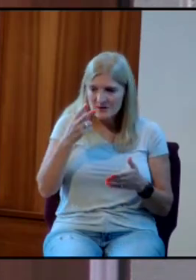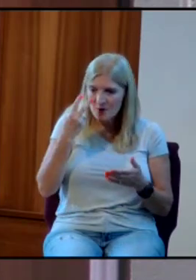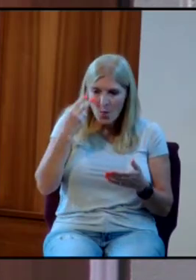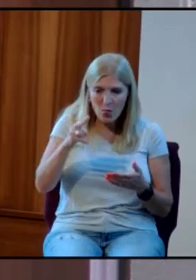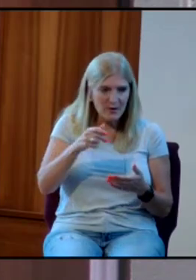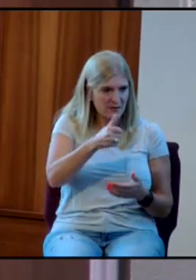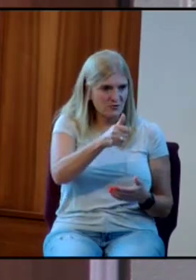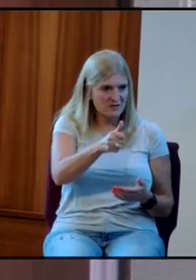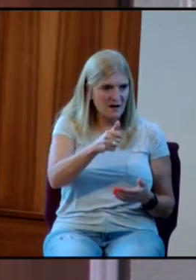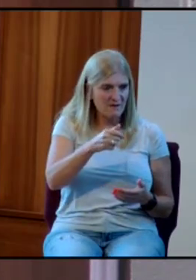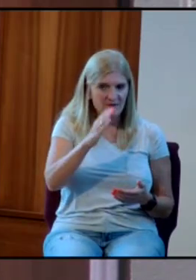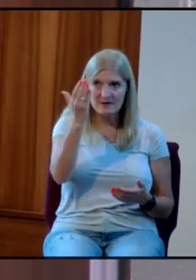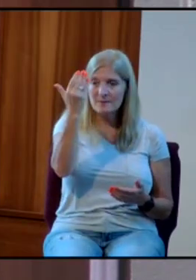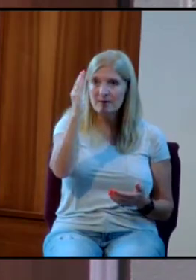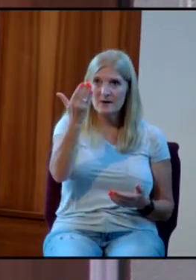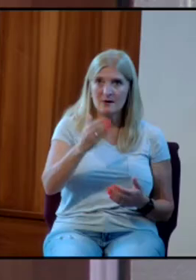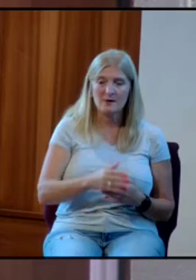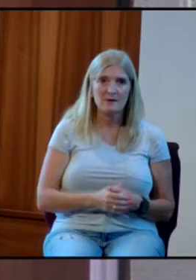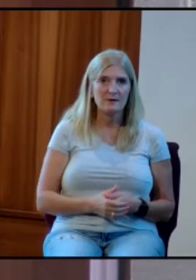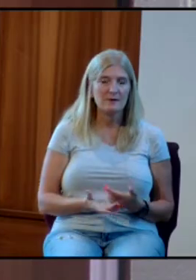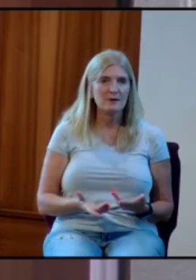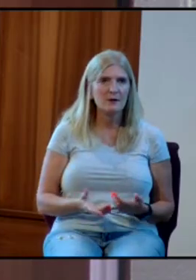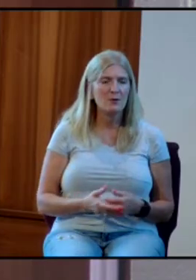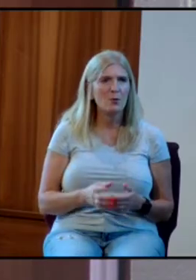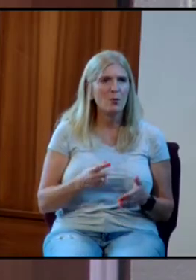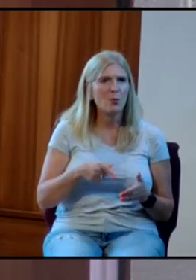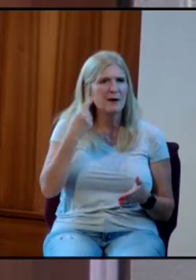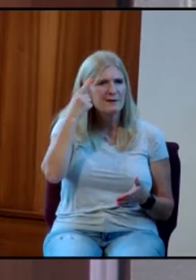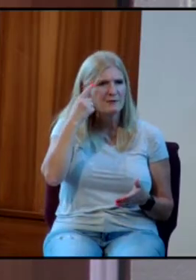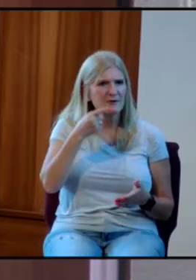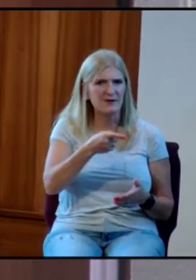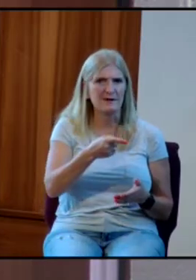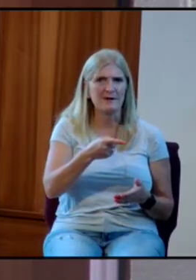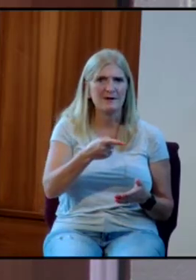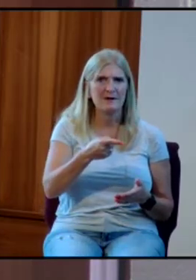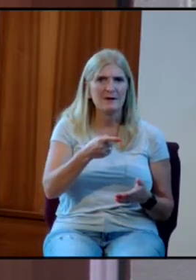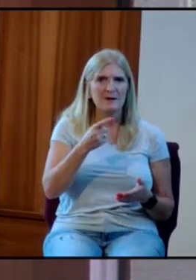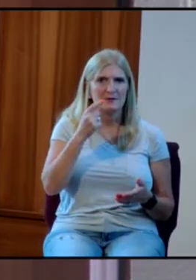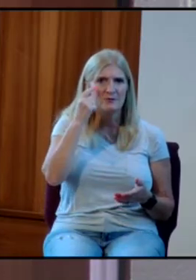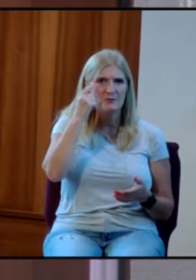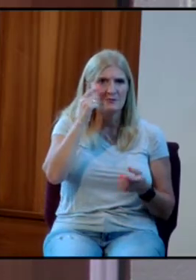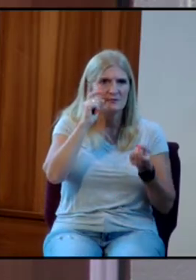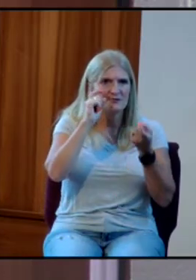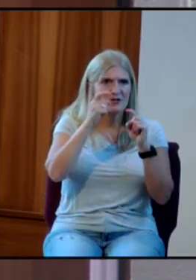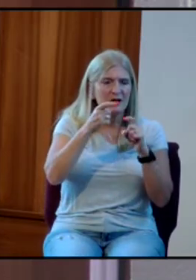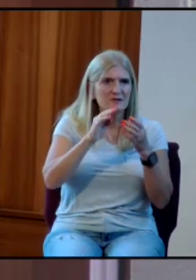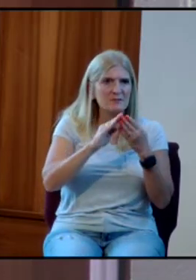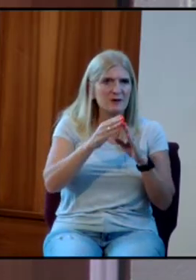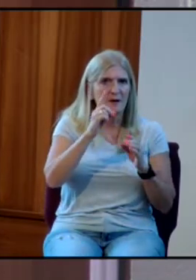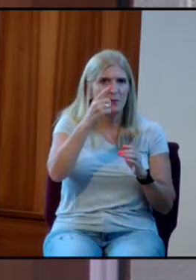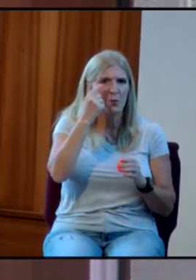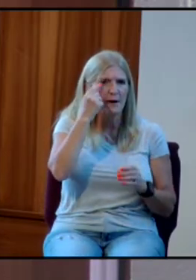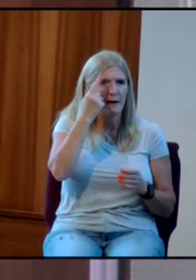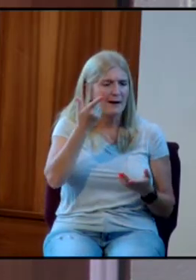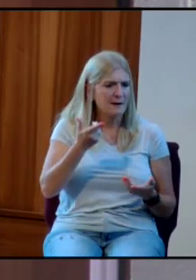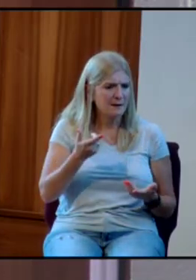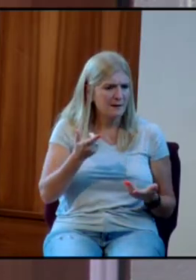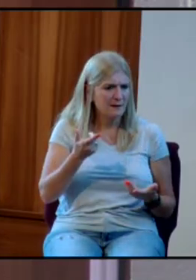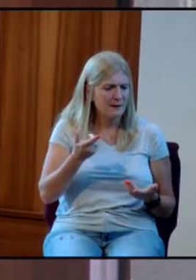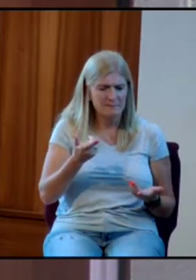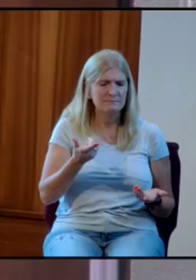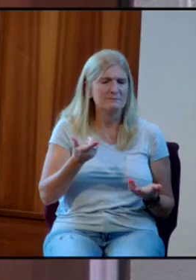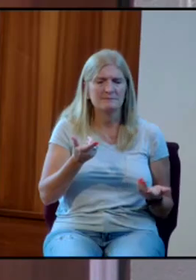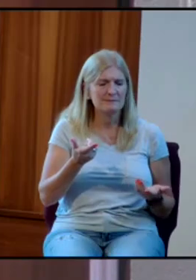mirror. What are the odds of you evolving one eye with all the stuff that's in it